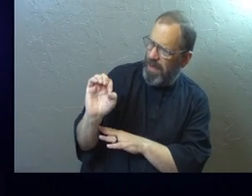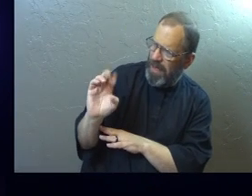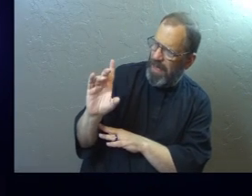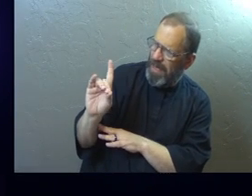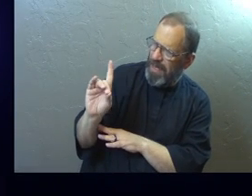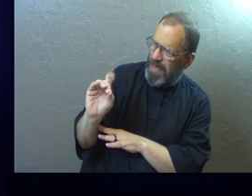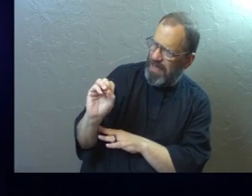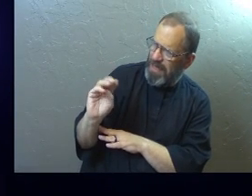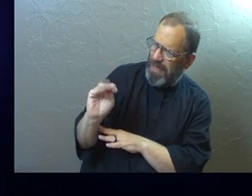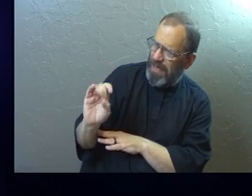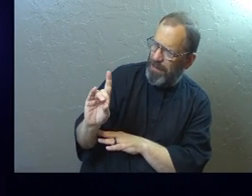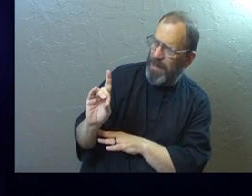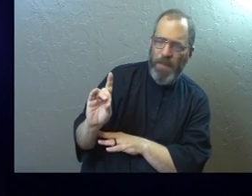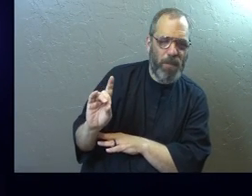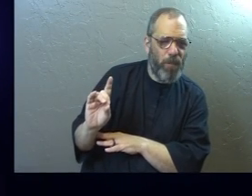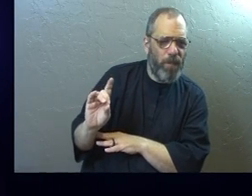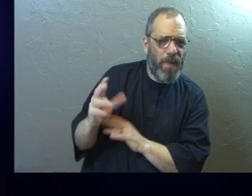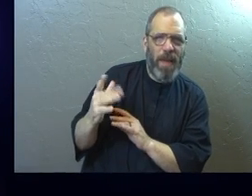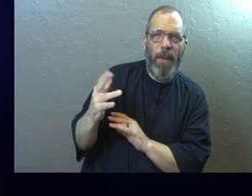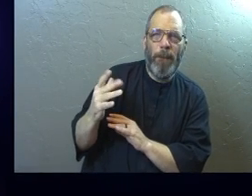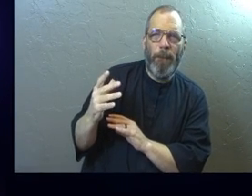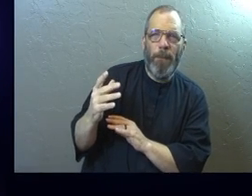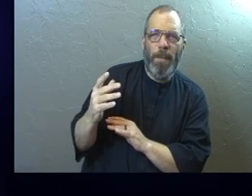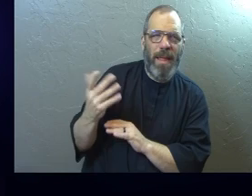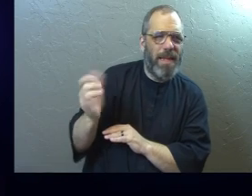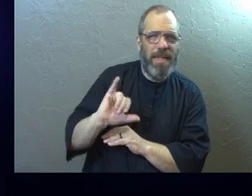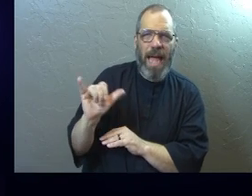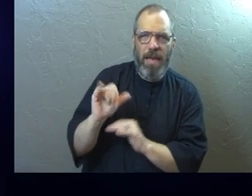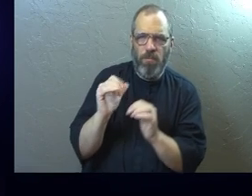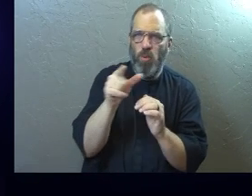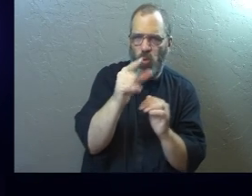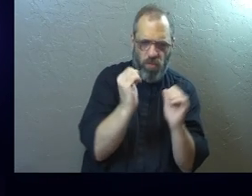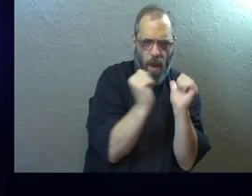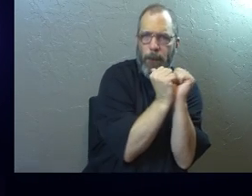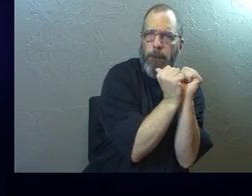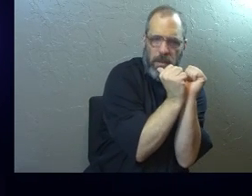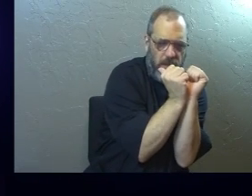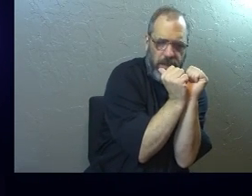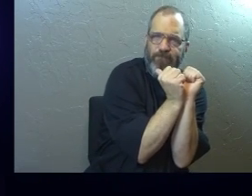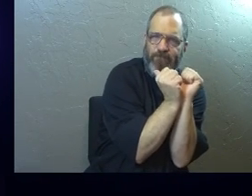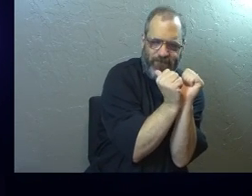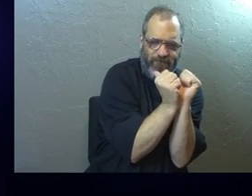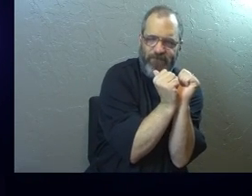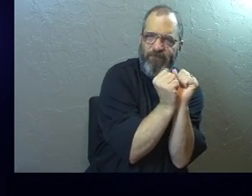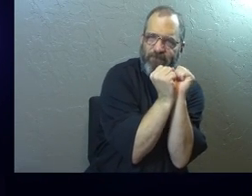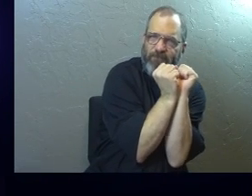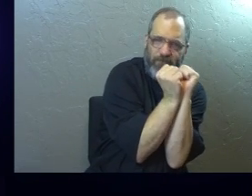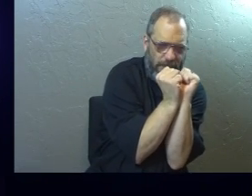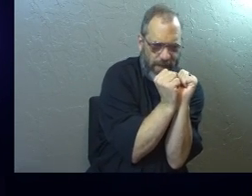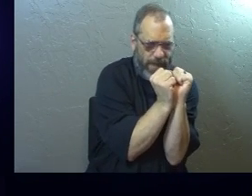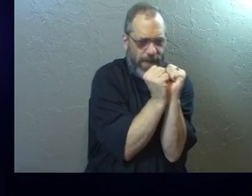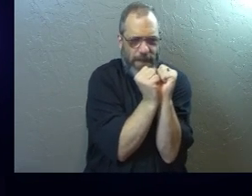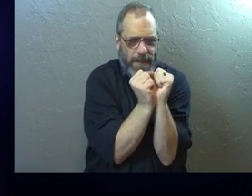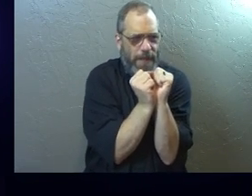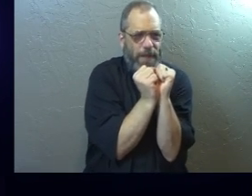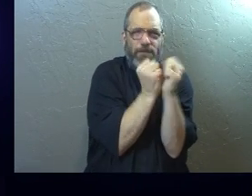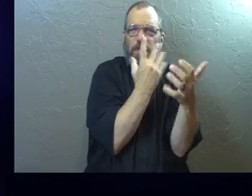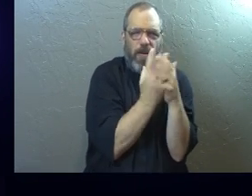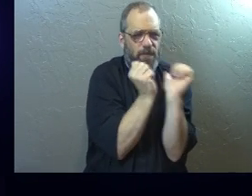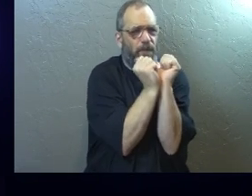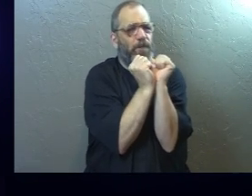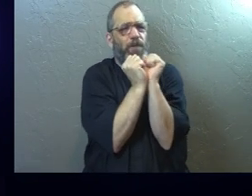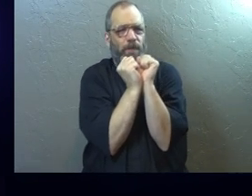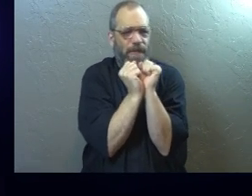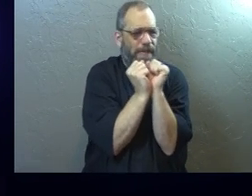is a special word. It means that you were in a certain kind of bondage. You were you were enslaved. You were in jail. You were in